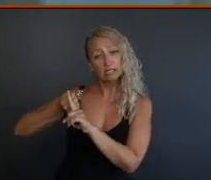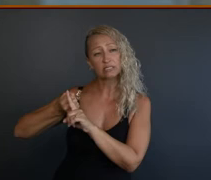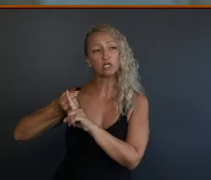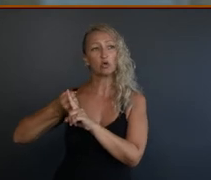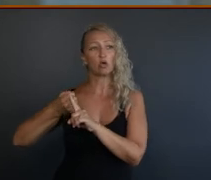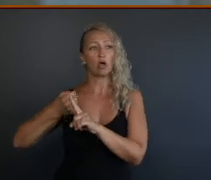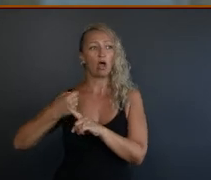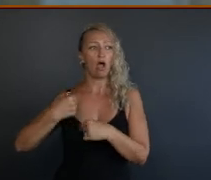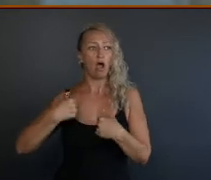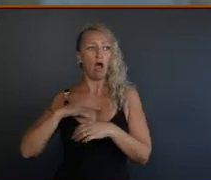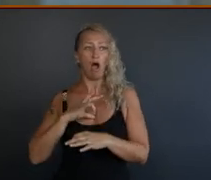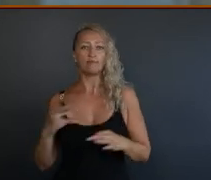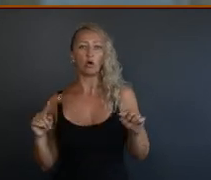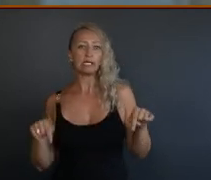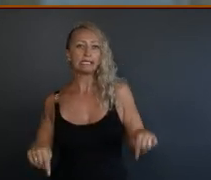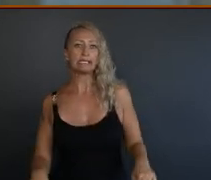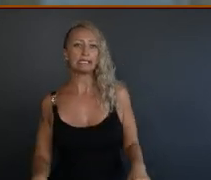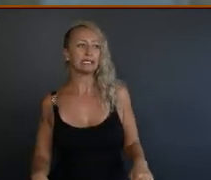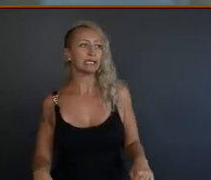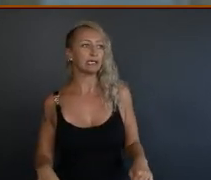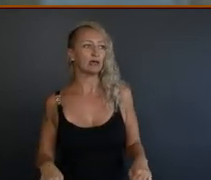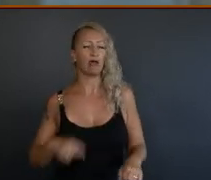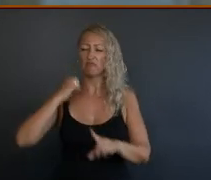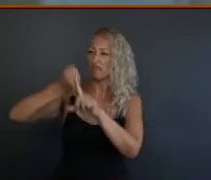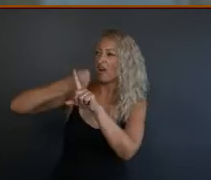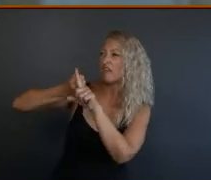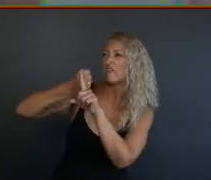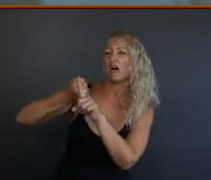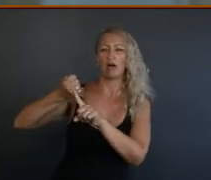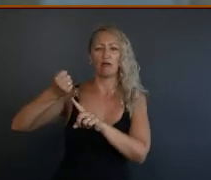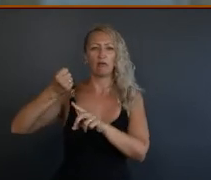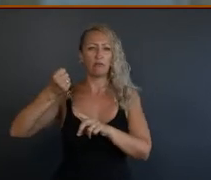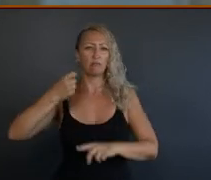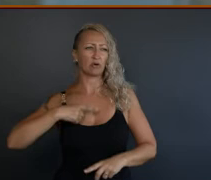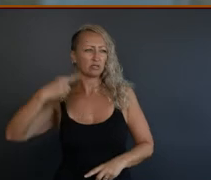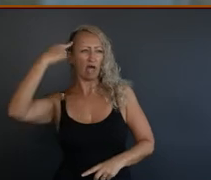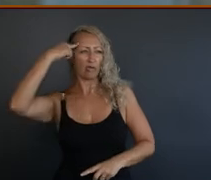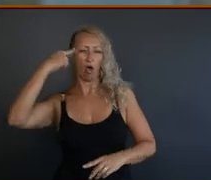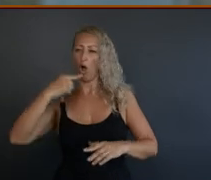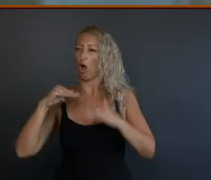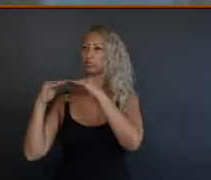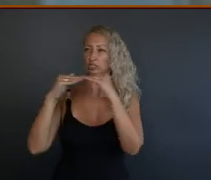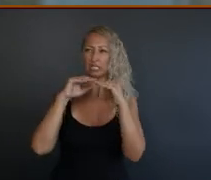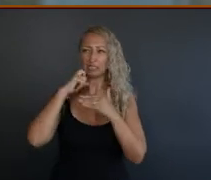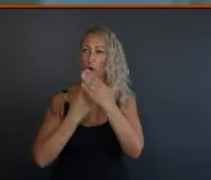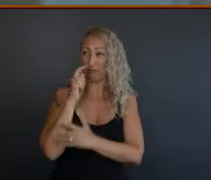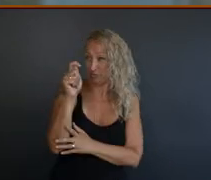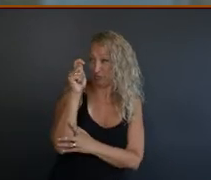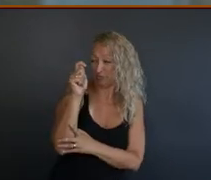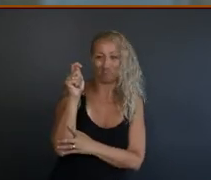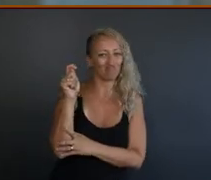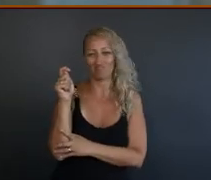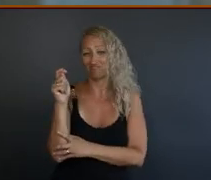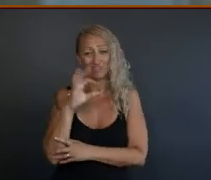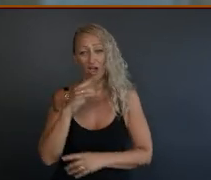you know, look, I'm not up here fighting because I see justice happening within my lifetime because I don't.